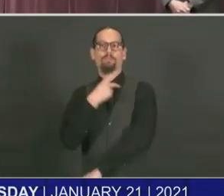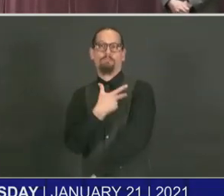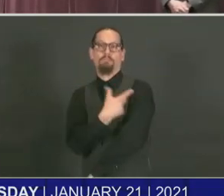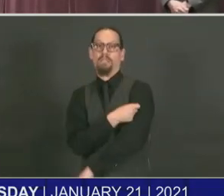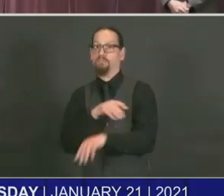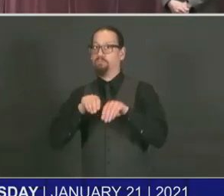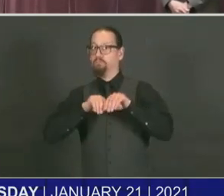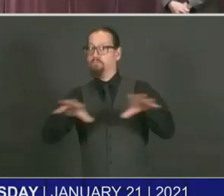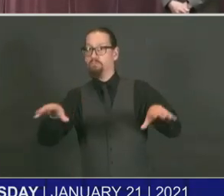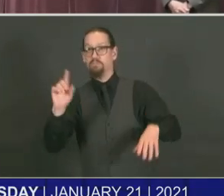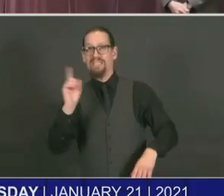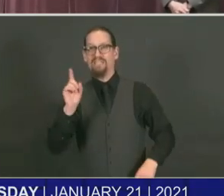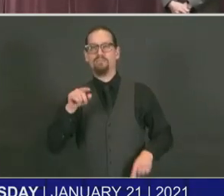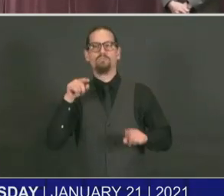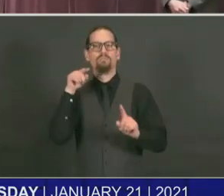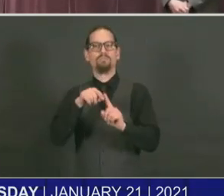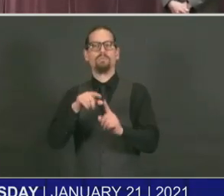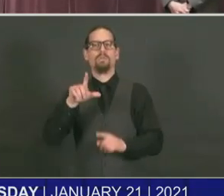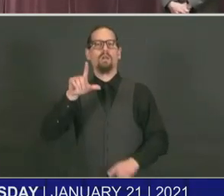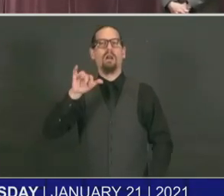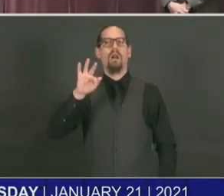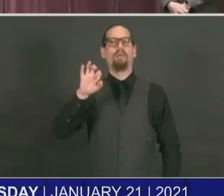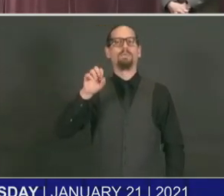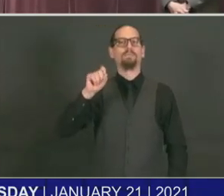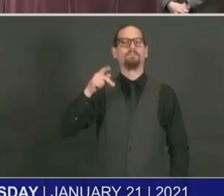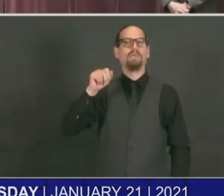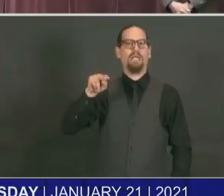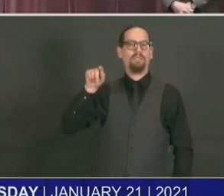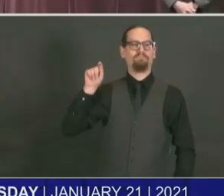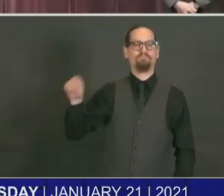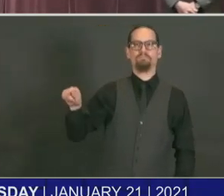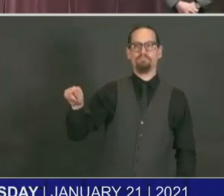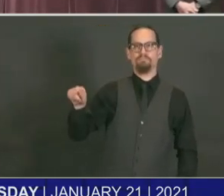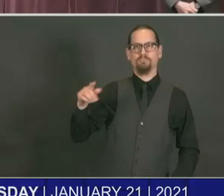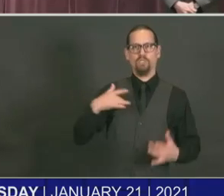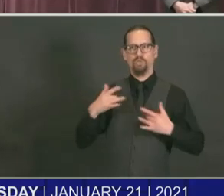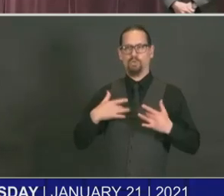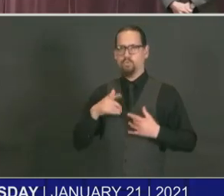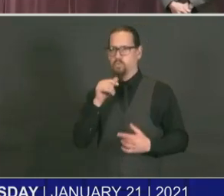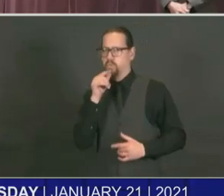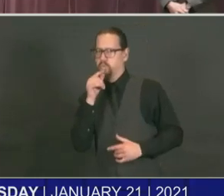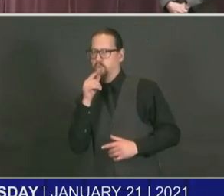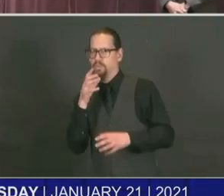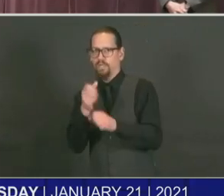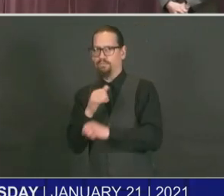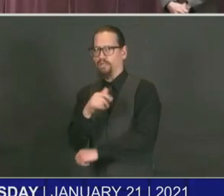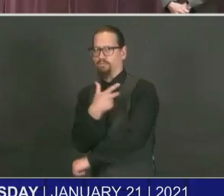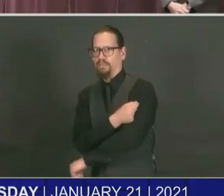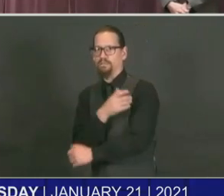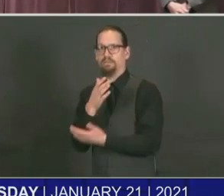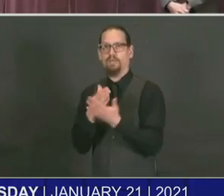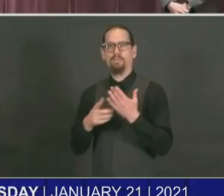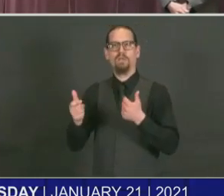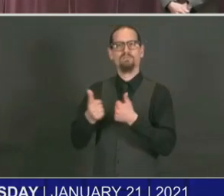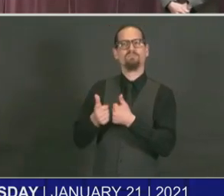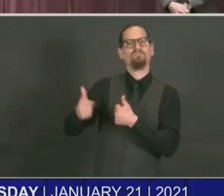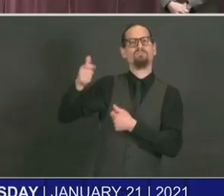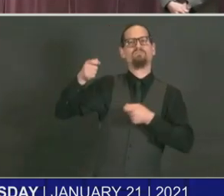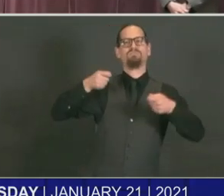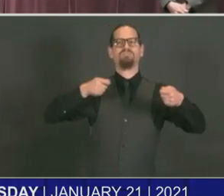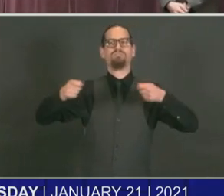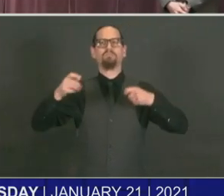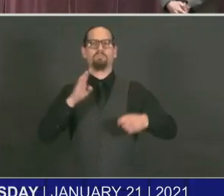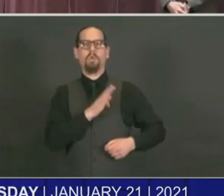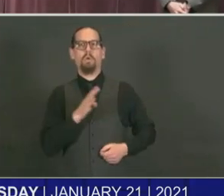concerned about who in the hospital system was getting the vaccine, whether it's board members or people who are not working on the front lines. How do you